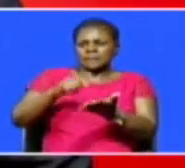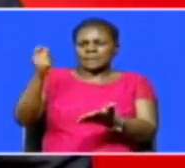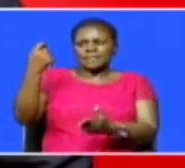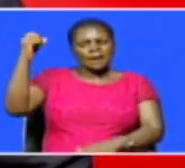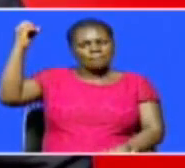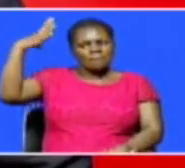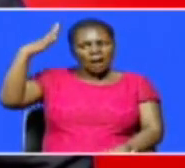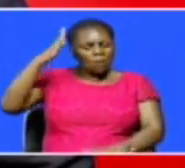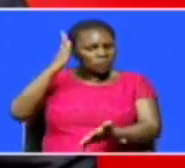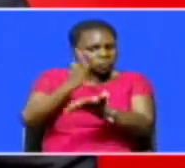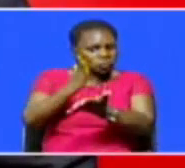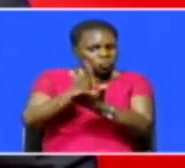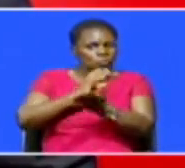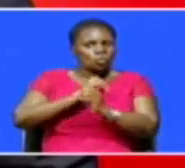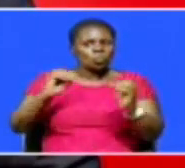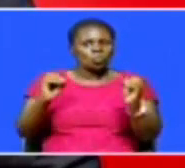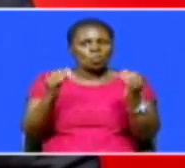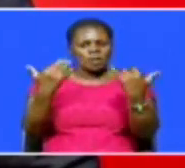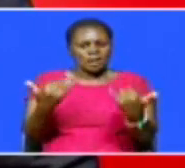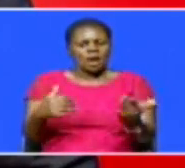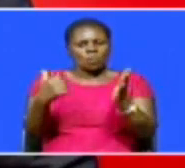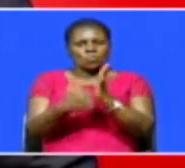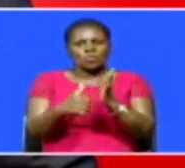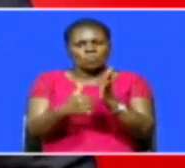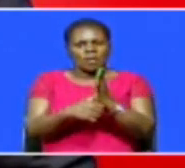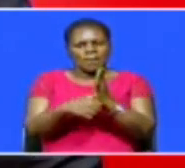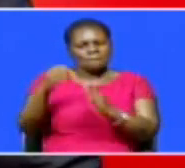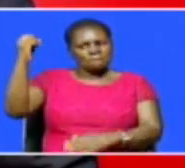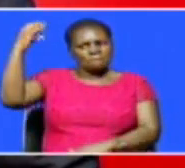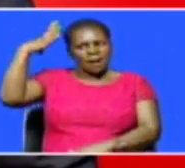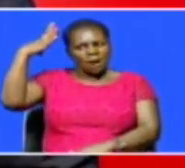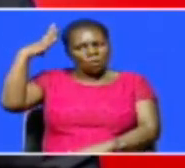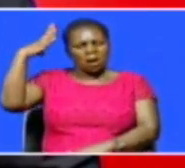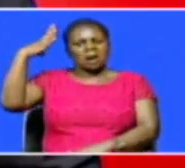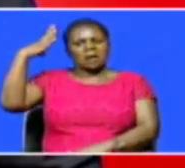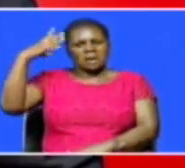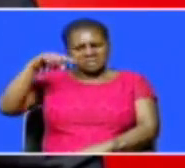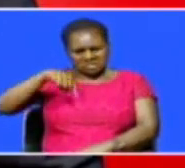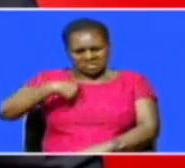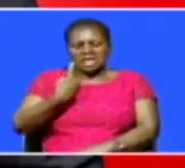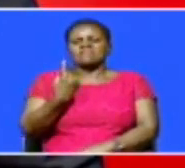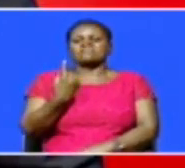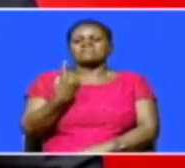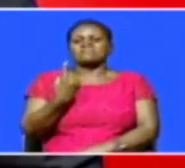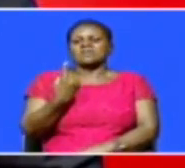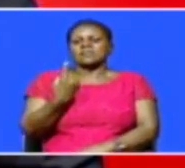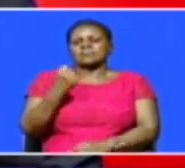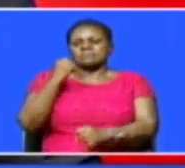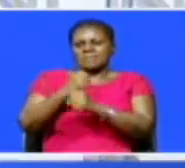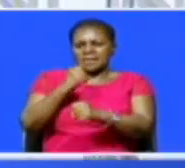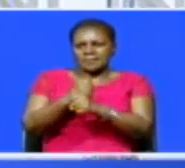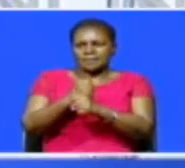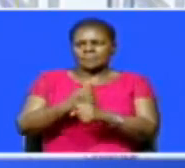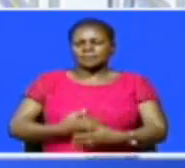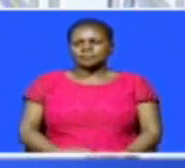Kenya Power is not being sincere and that the current problems facing the power distributor are self-inflicted. Here's KTN's Philip